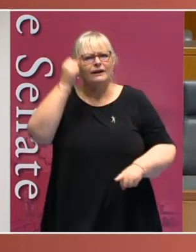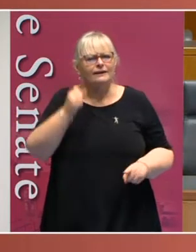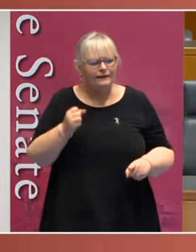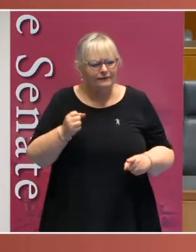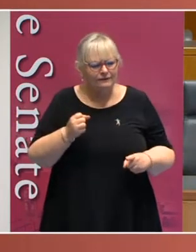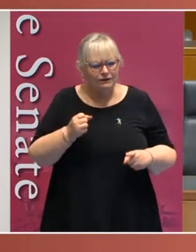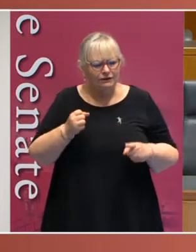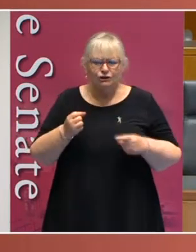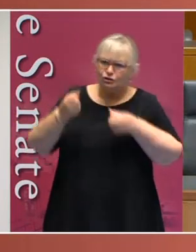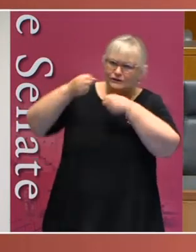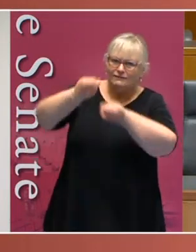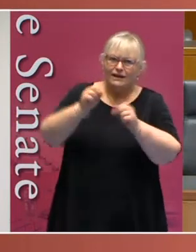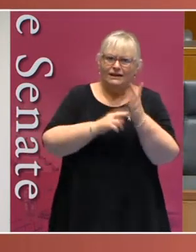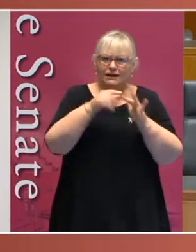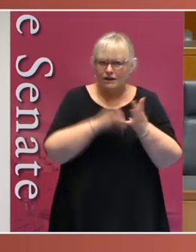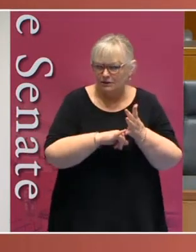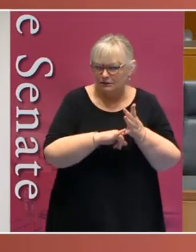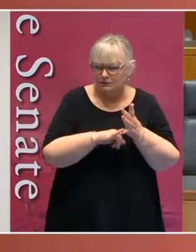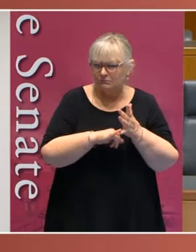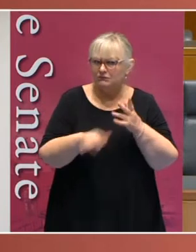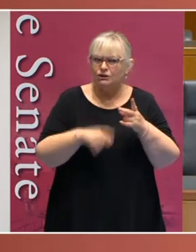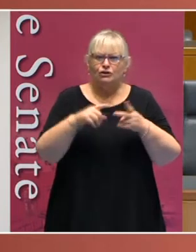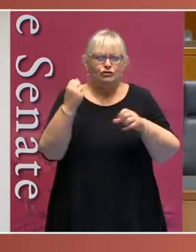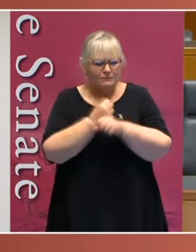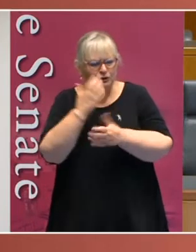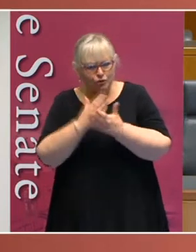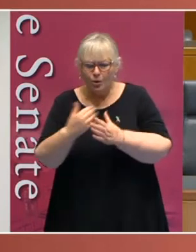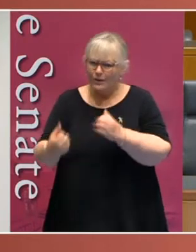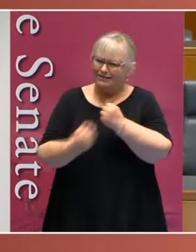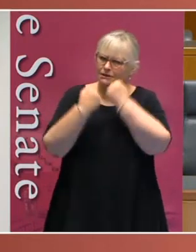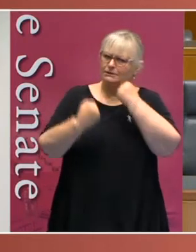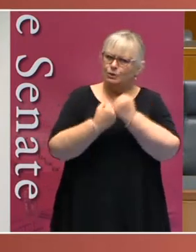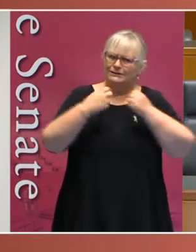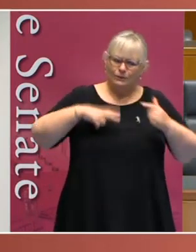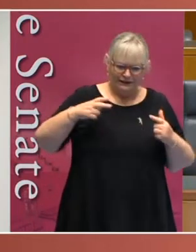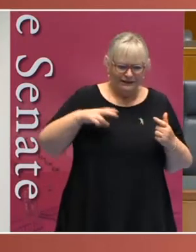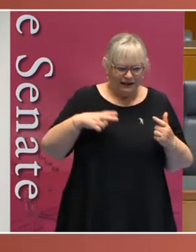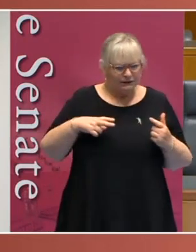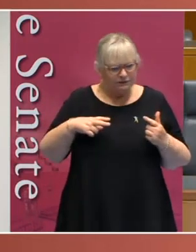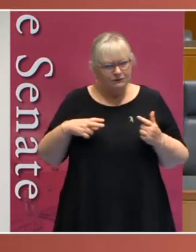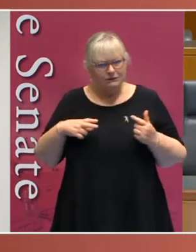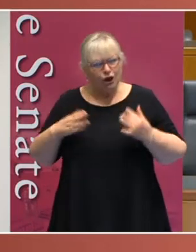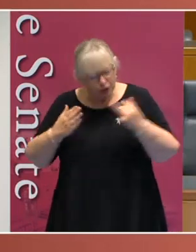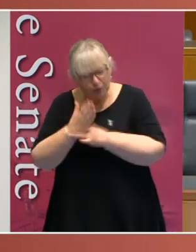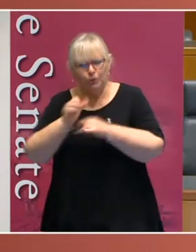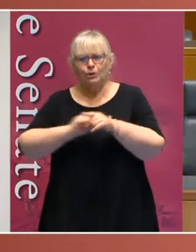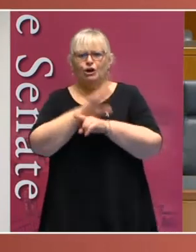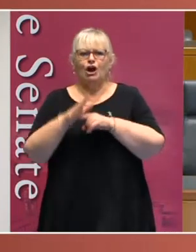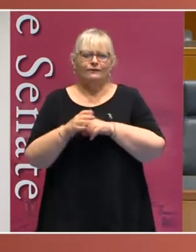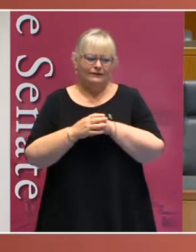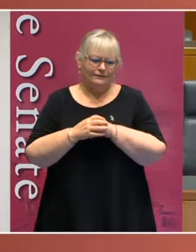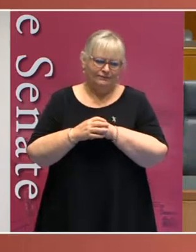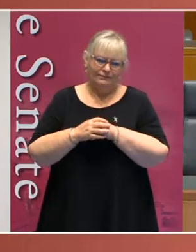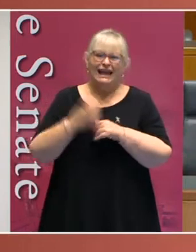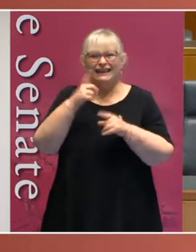defend our NDIS, to make sure that we get the supports that we need through COVID-19 and to